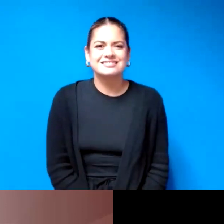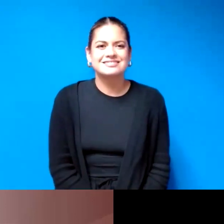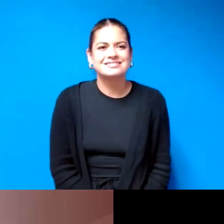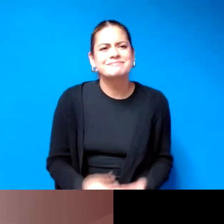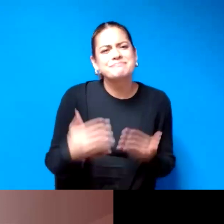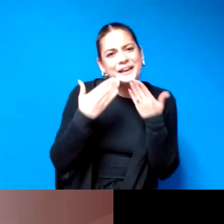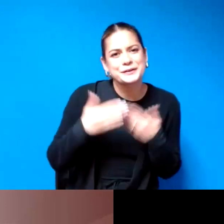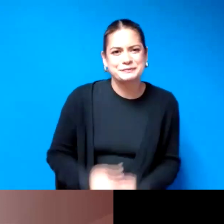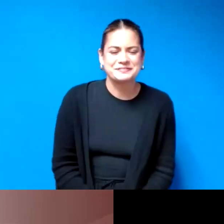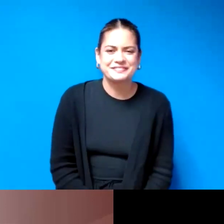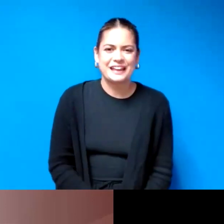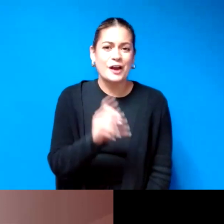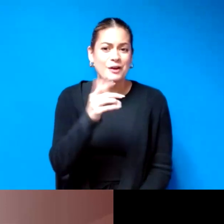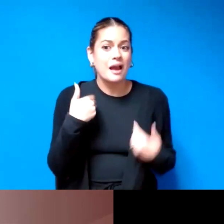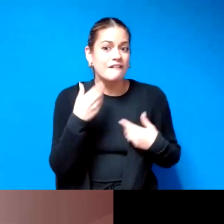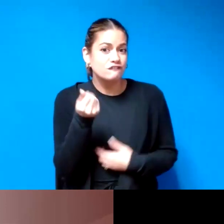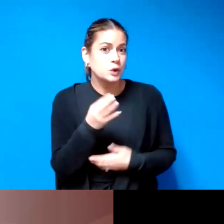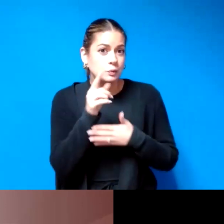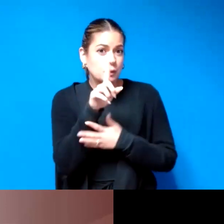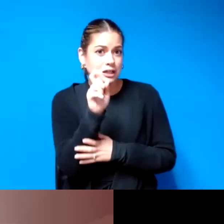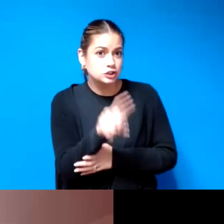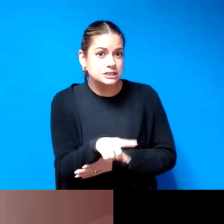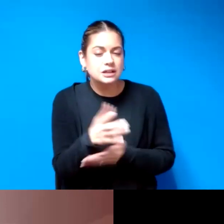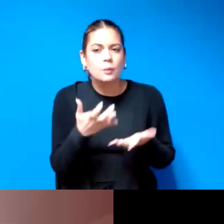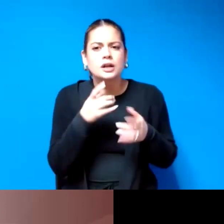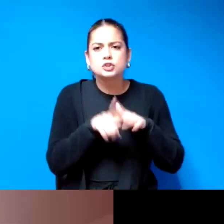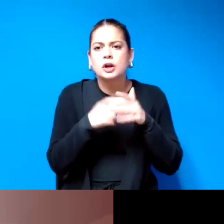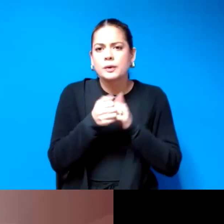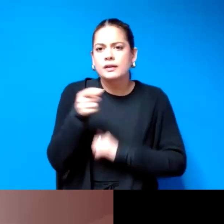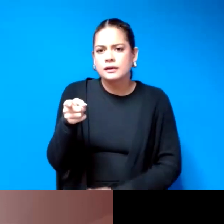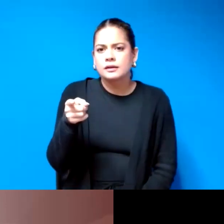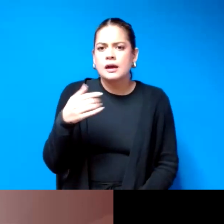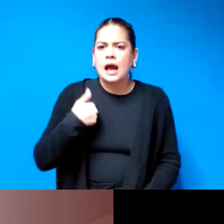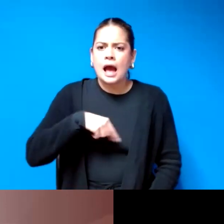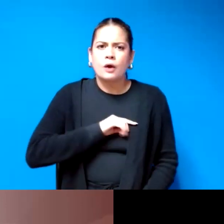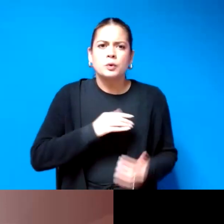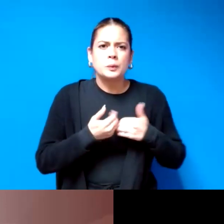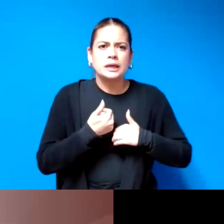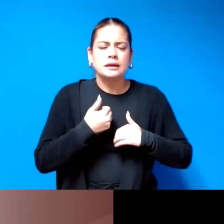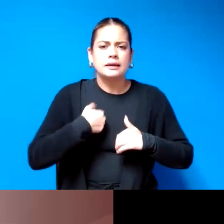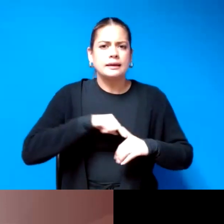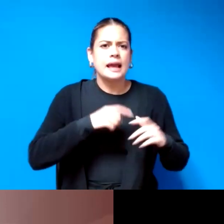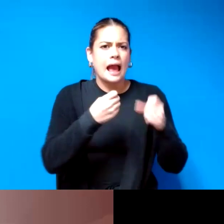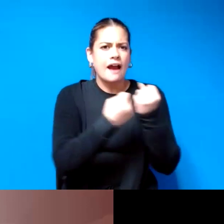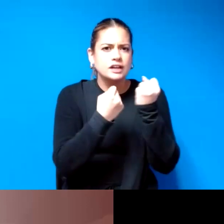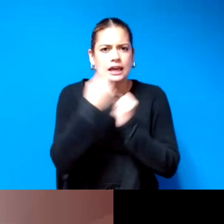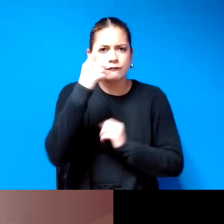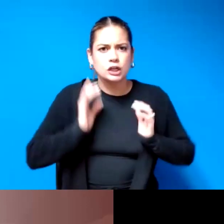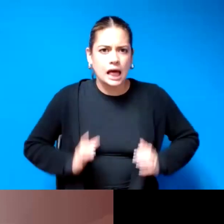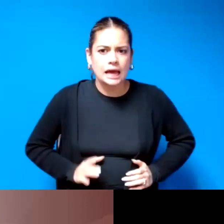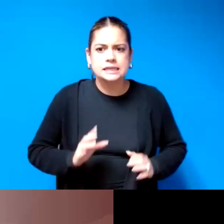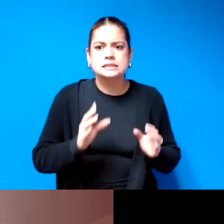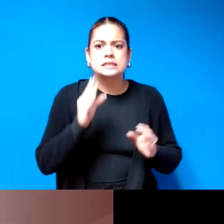right well we have a couple questions i'd like to start with this one it says how do we advocate for clients who experience similar